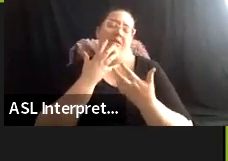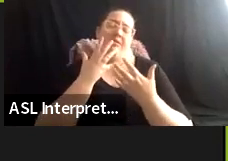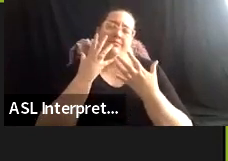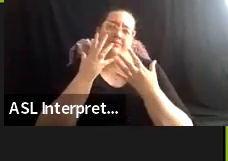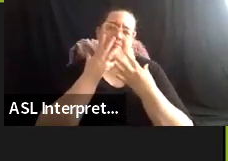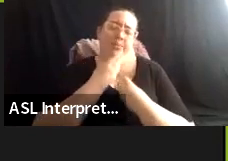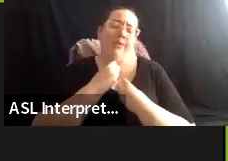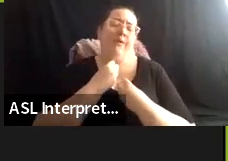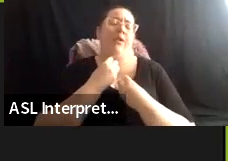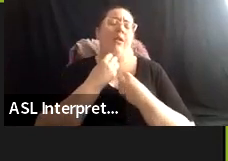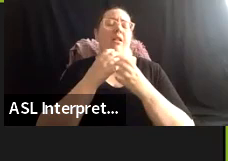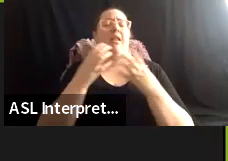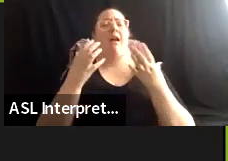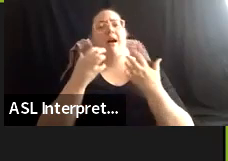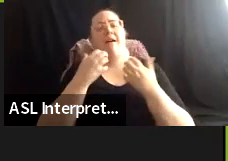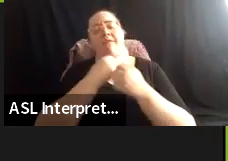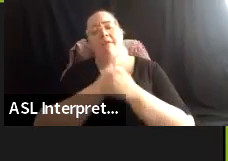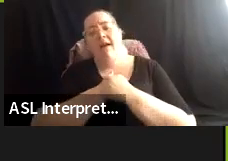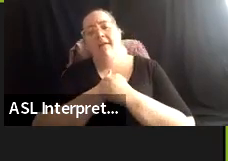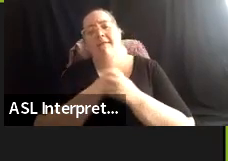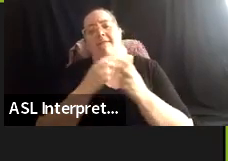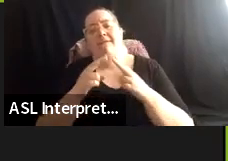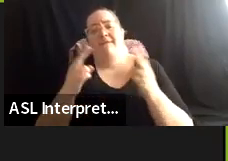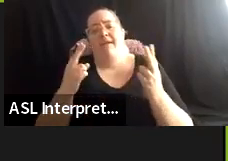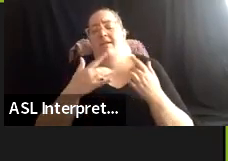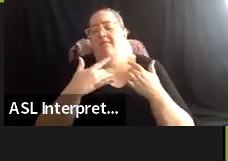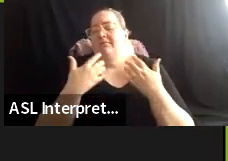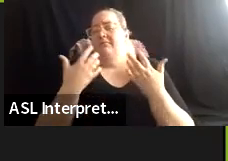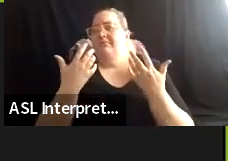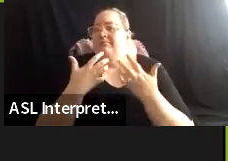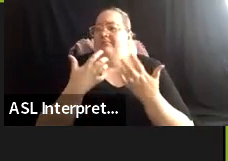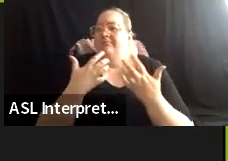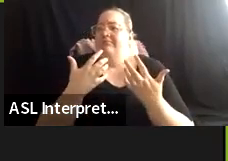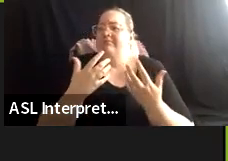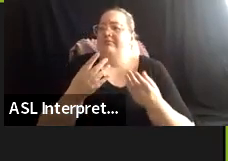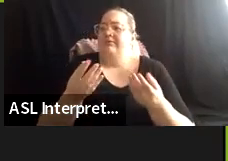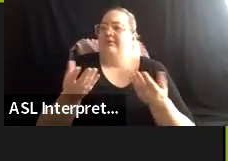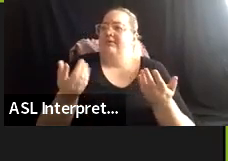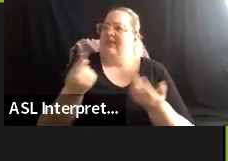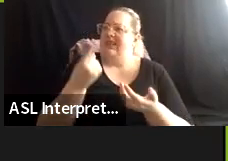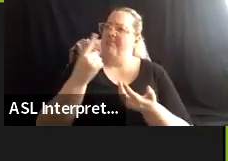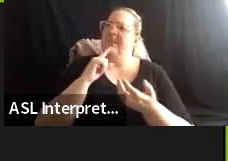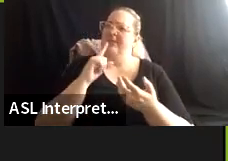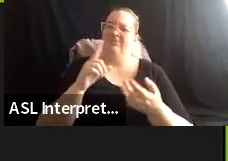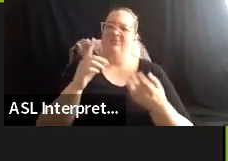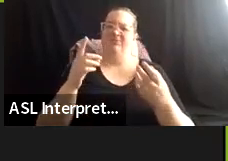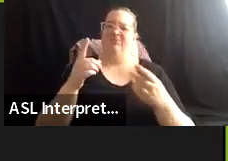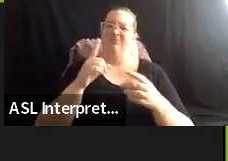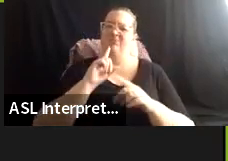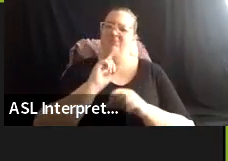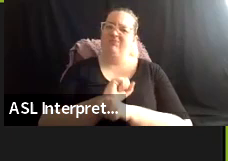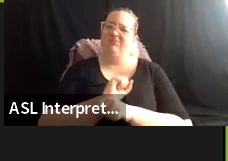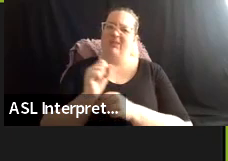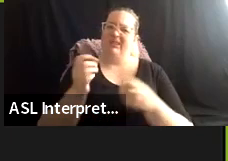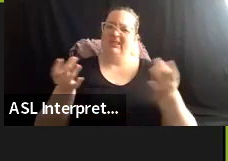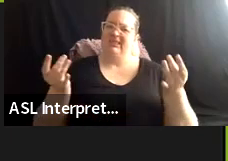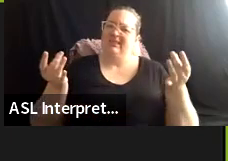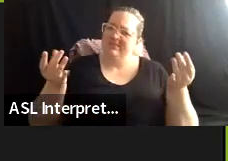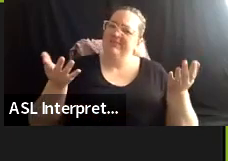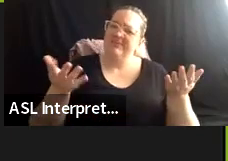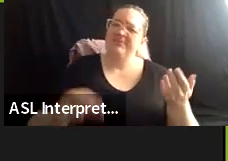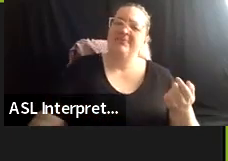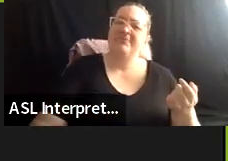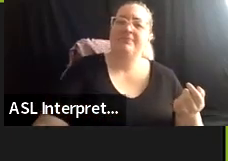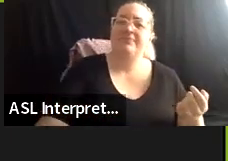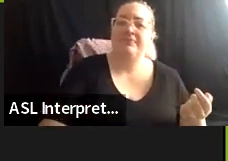in the room. It just, it felt very tactile. Um, so I just wanted to offer that as well, that, um, uh, it was beautiful that the, the same group of artists